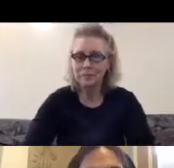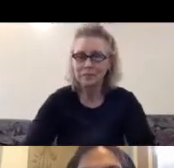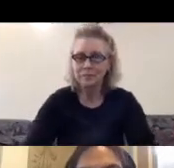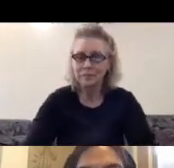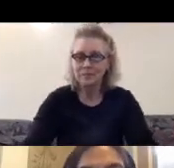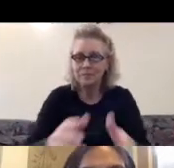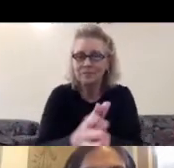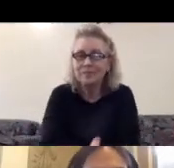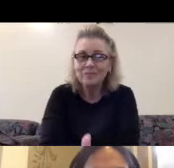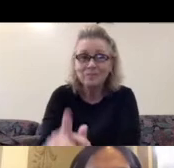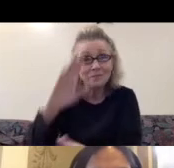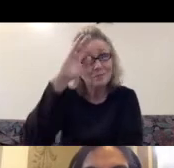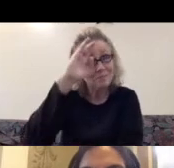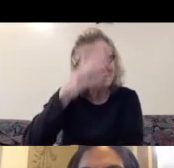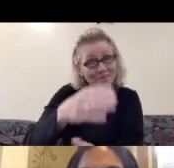Hi.